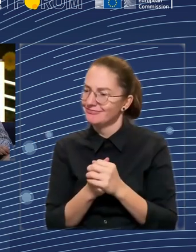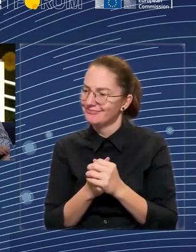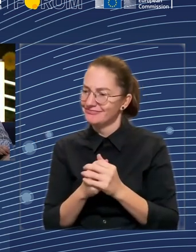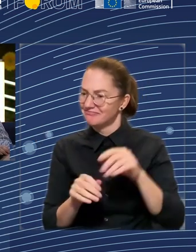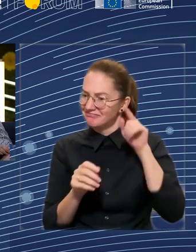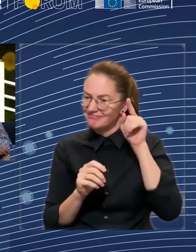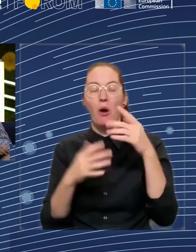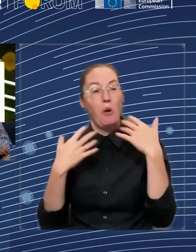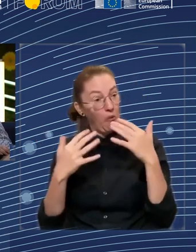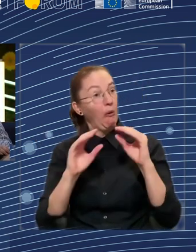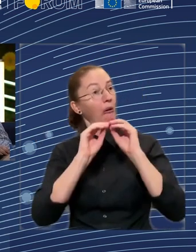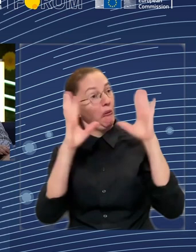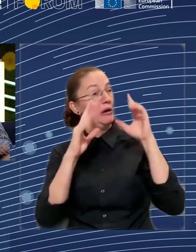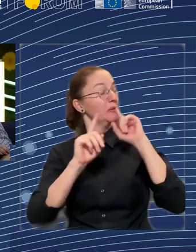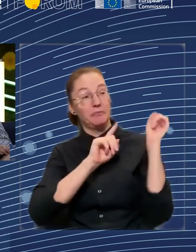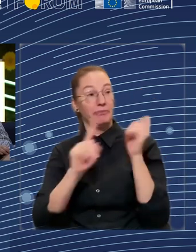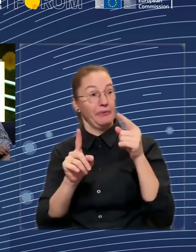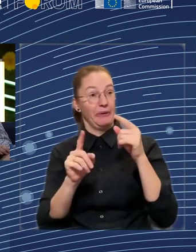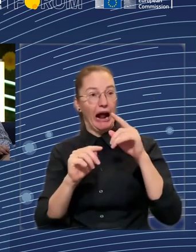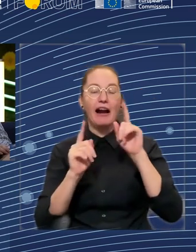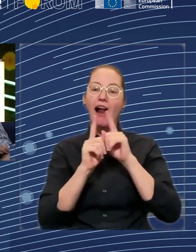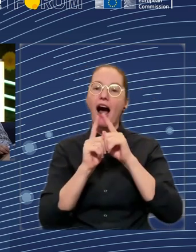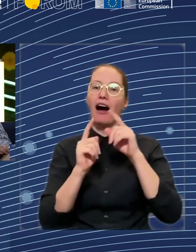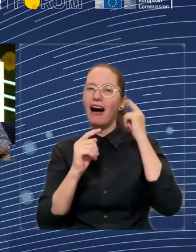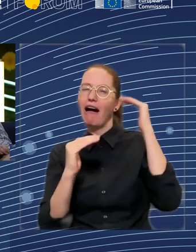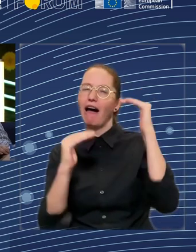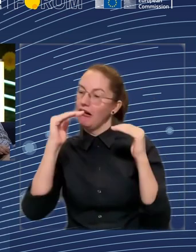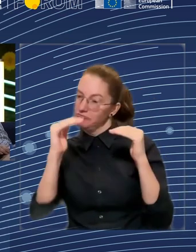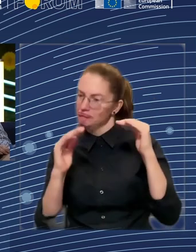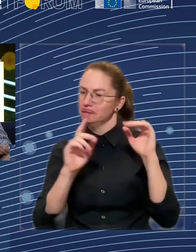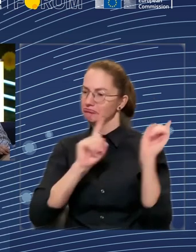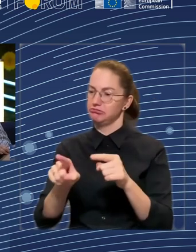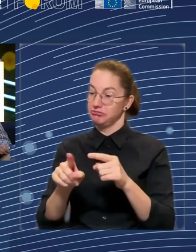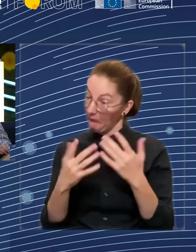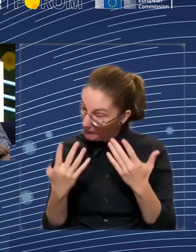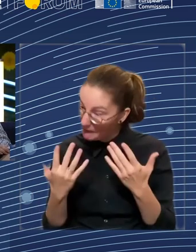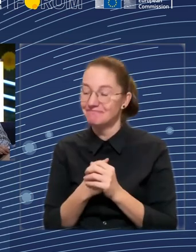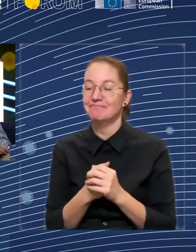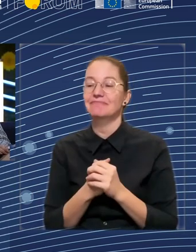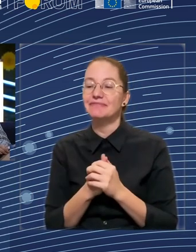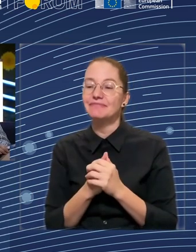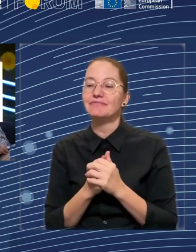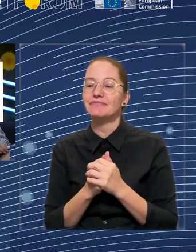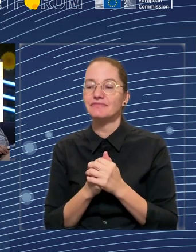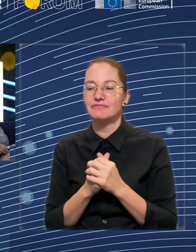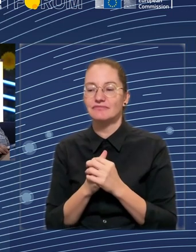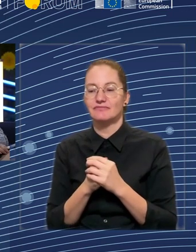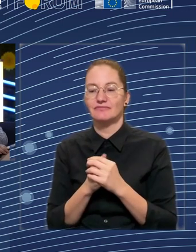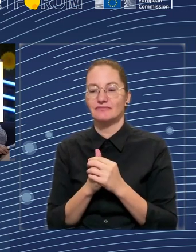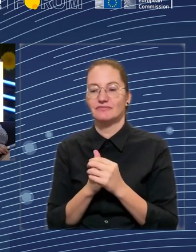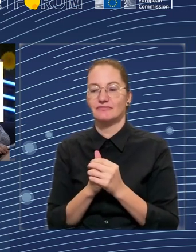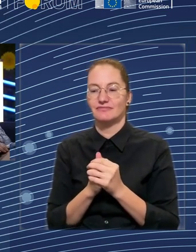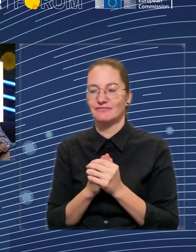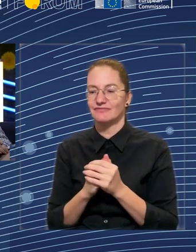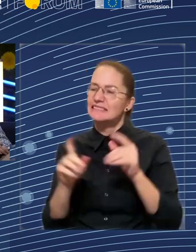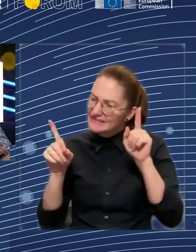I definitely would say that a right for childcare for all children up to age of three, which is free and good quality, so this is